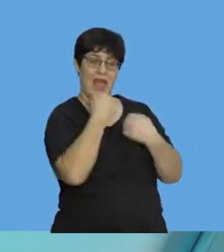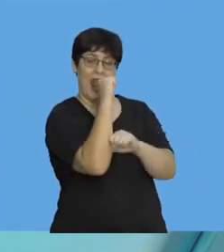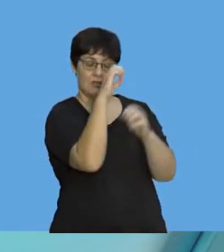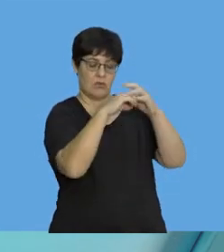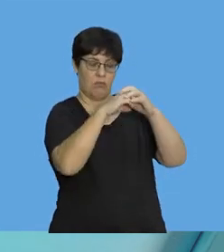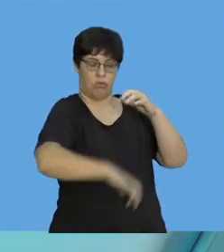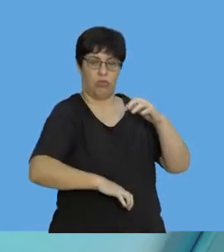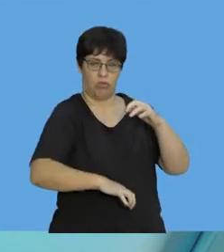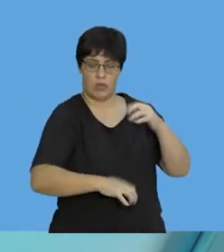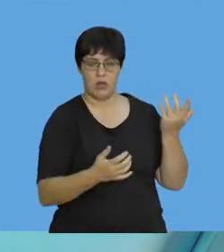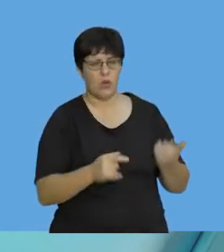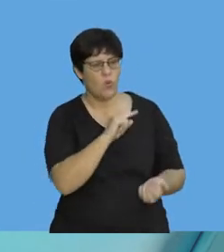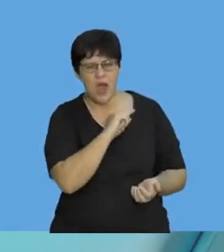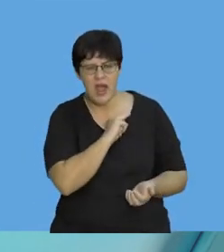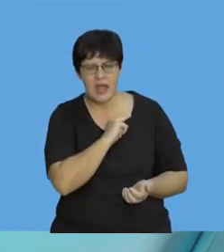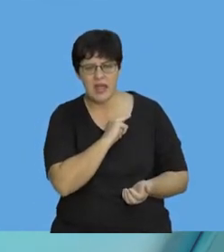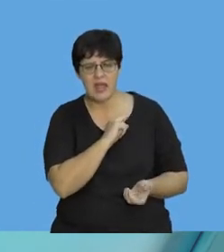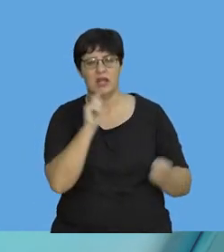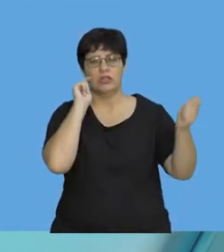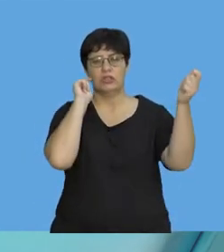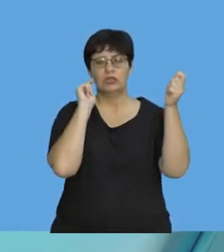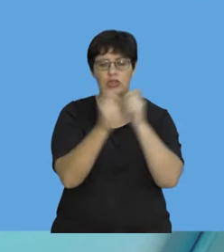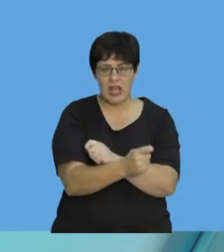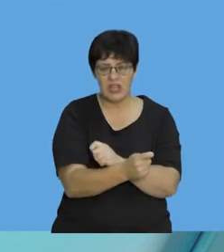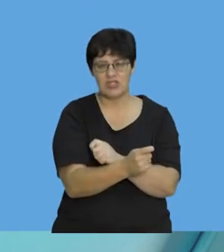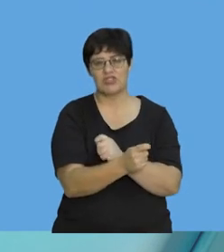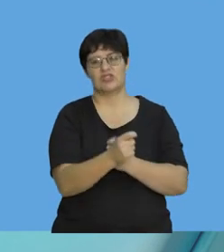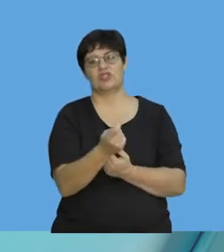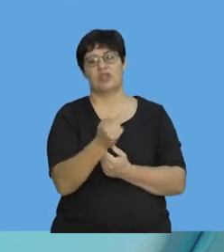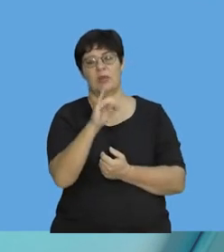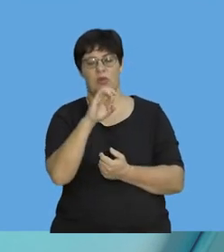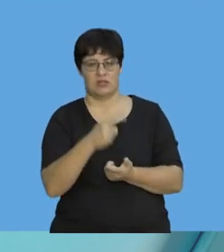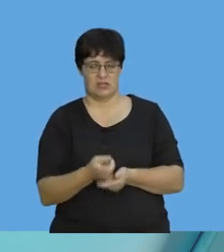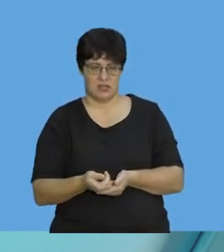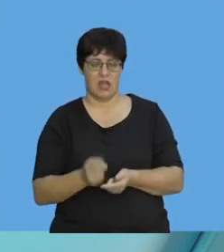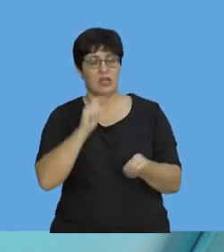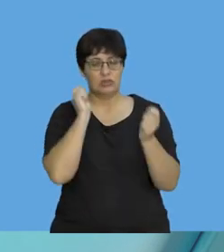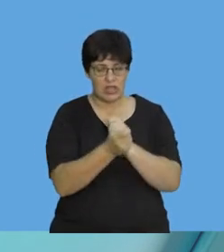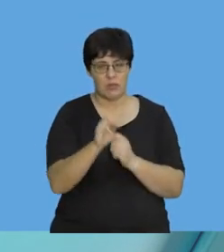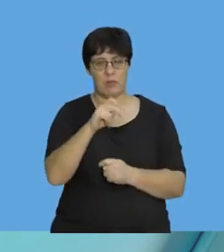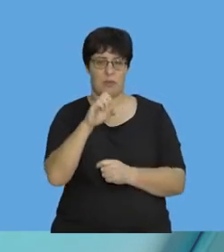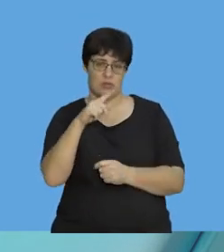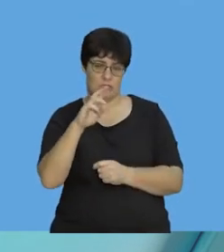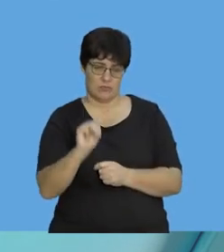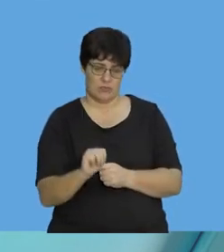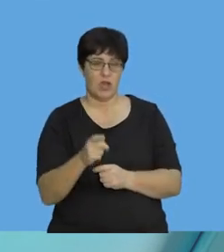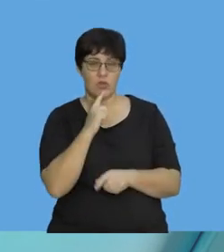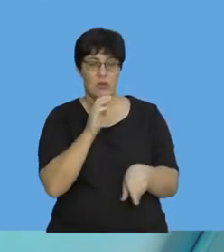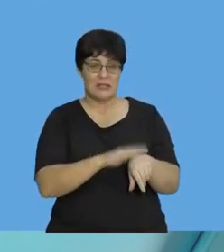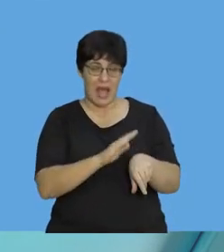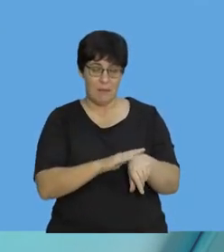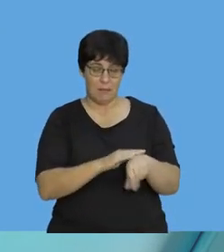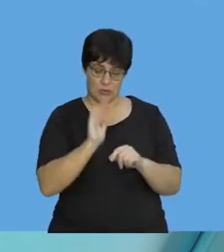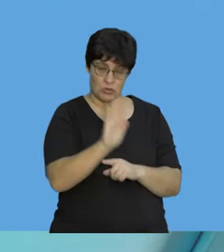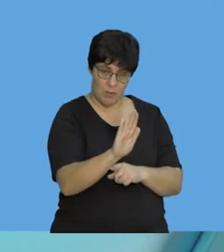It's all about impulse. It's all about the change in momentum and trying to make it so that we have a bigger